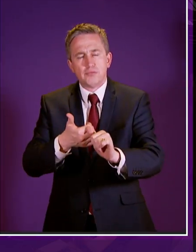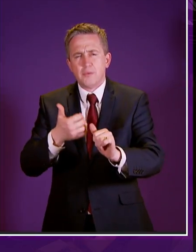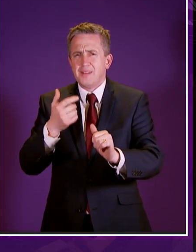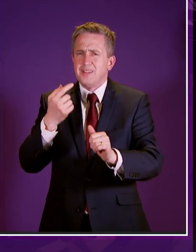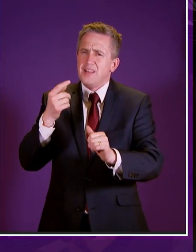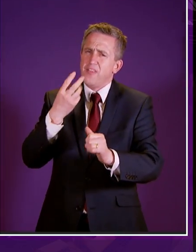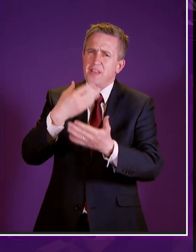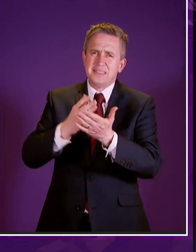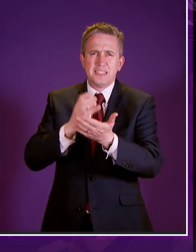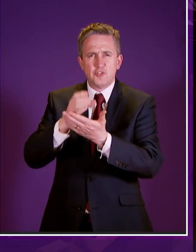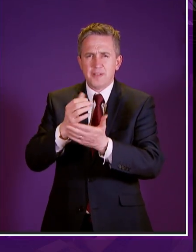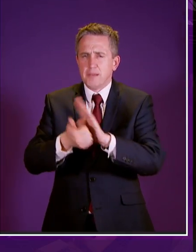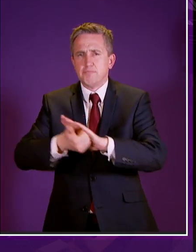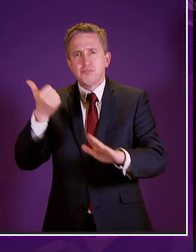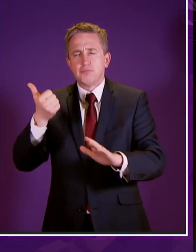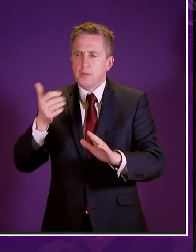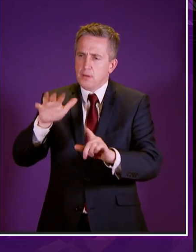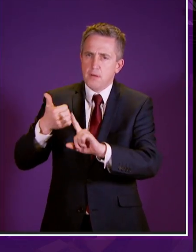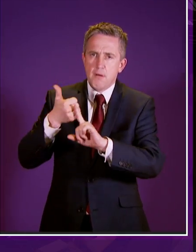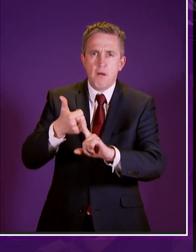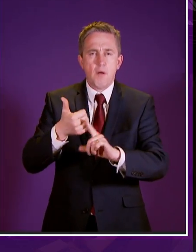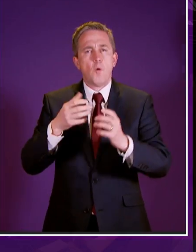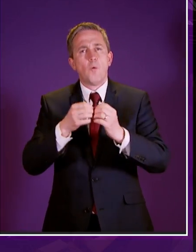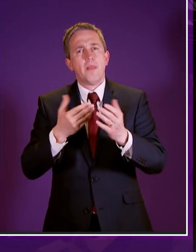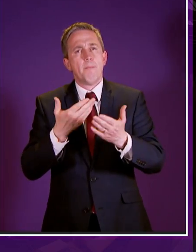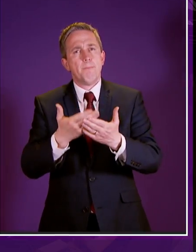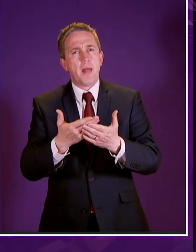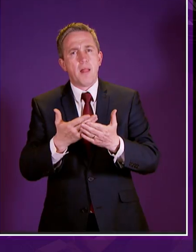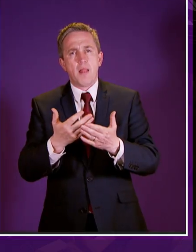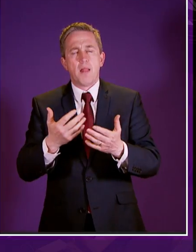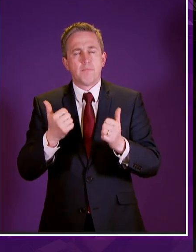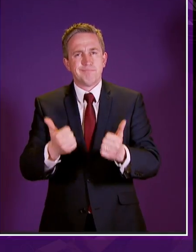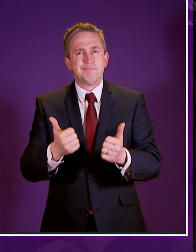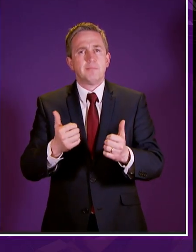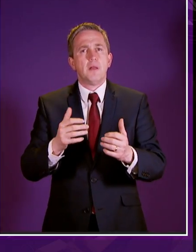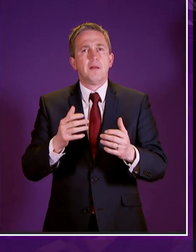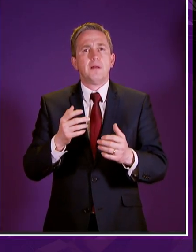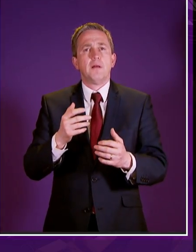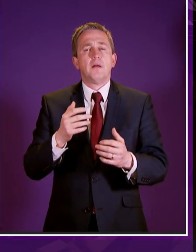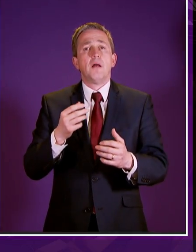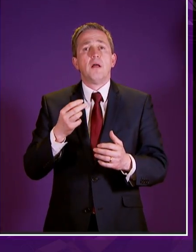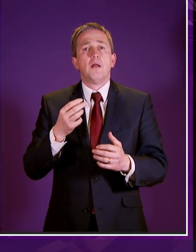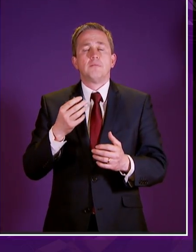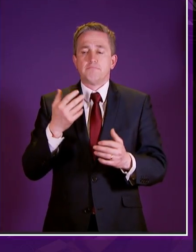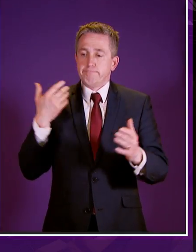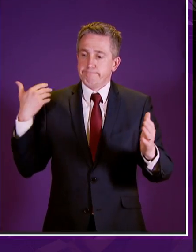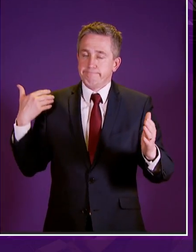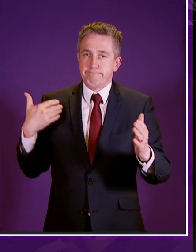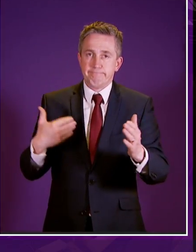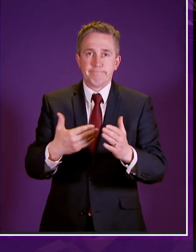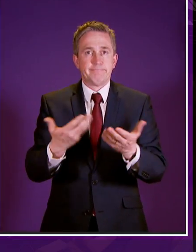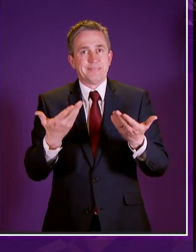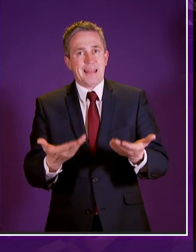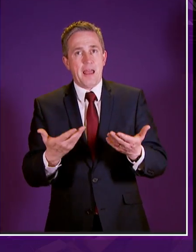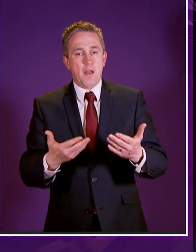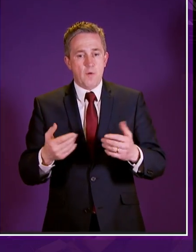social security we might have been in a very different position but almost 350 amendments later a good debate at stages